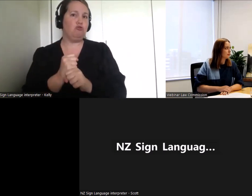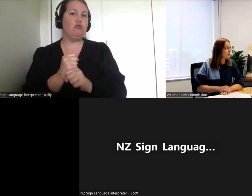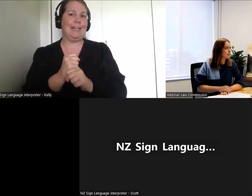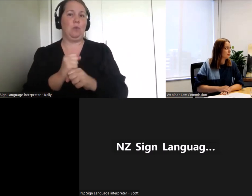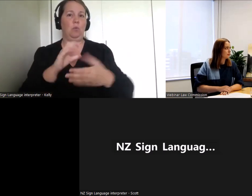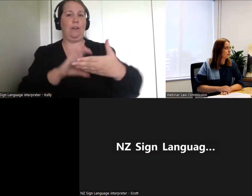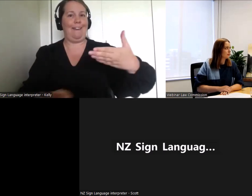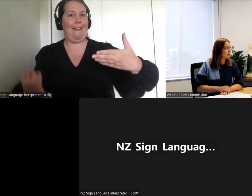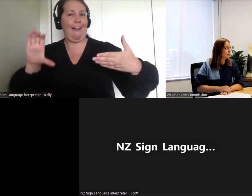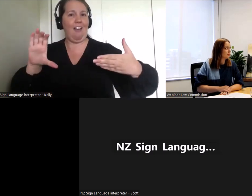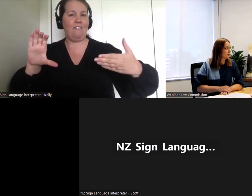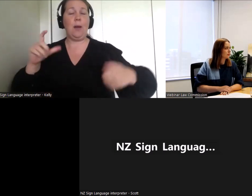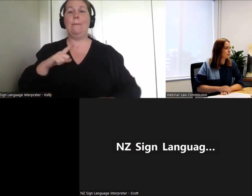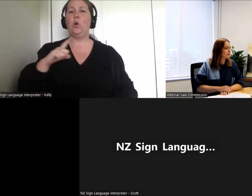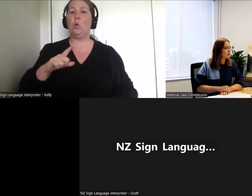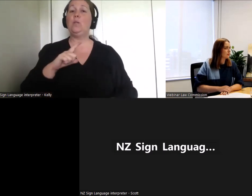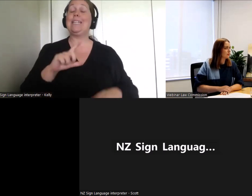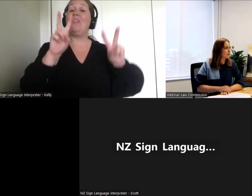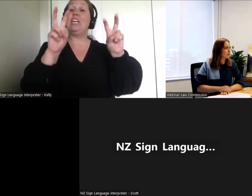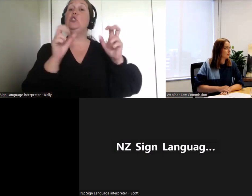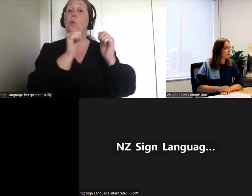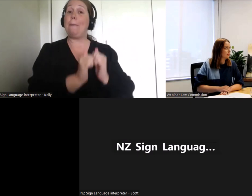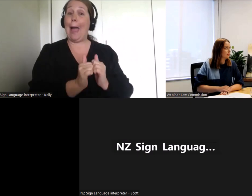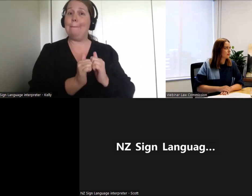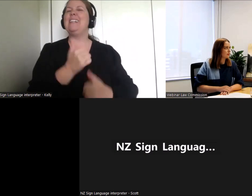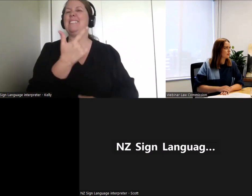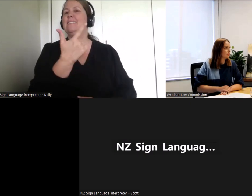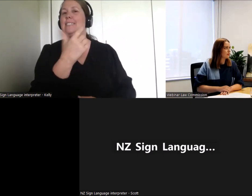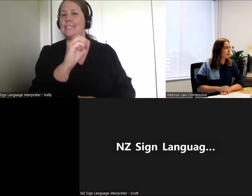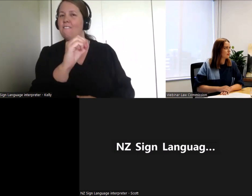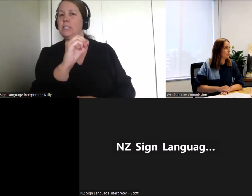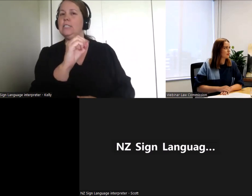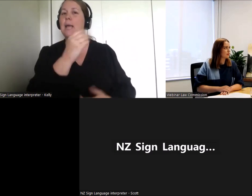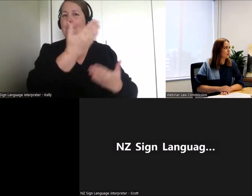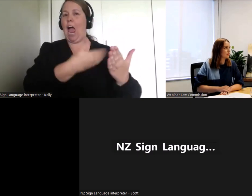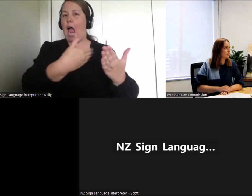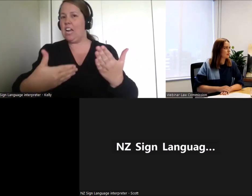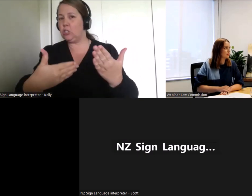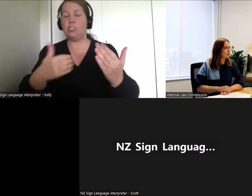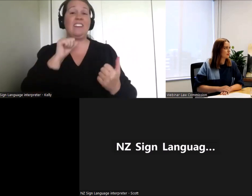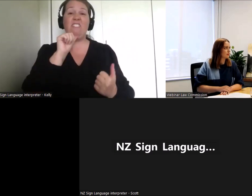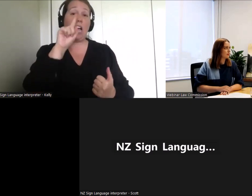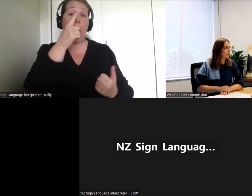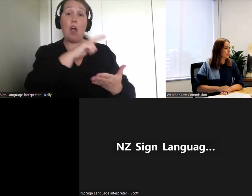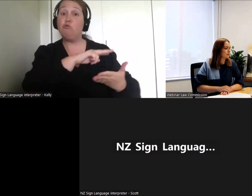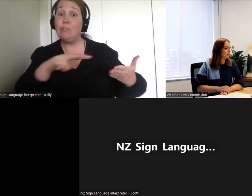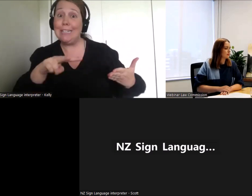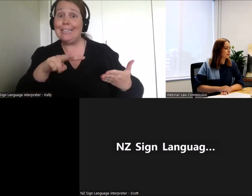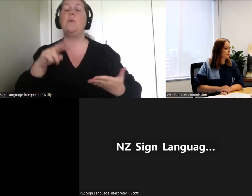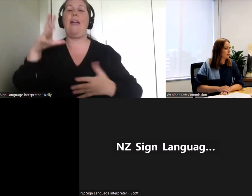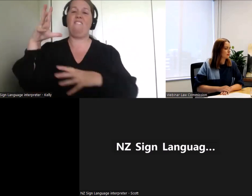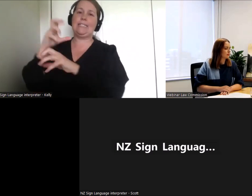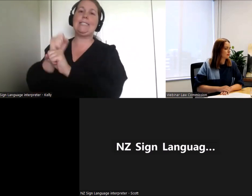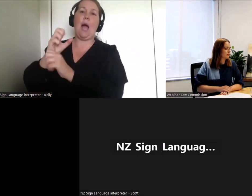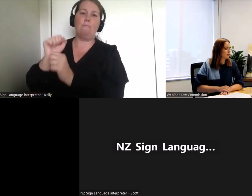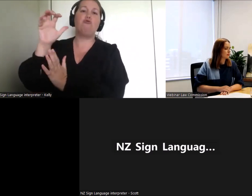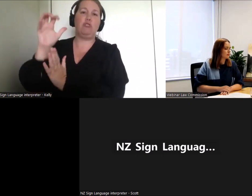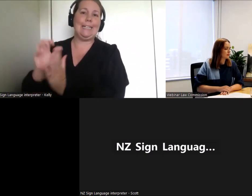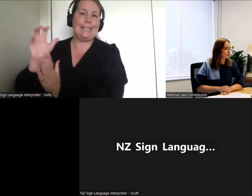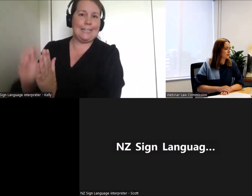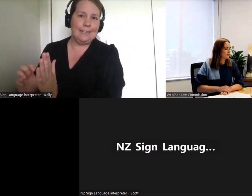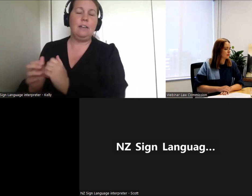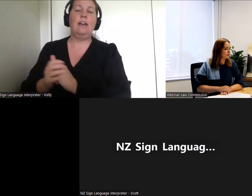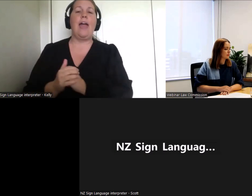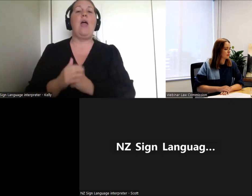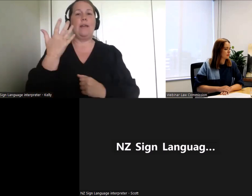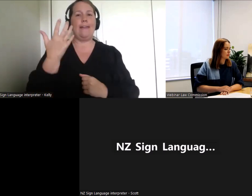pages of the issues paper. And that summary is also available in a number of other formats,